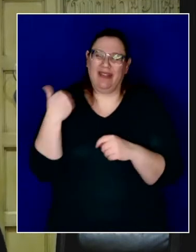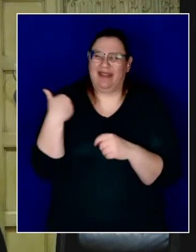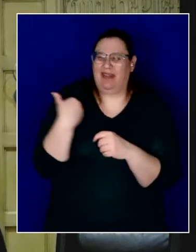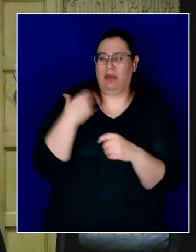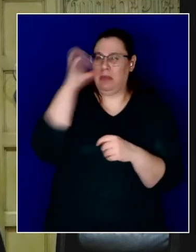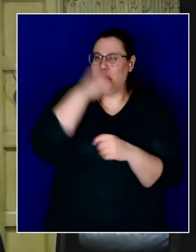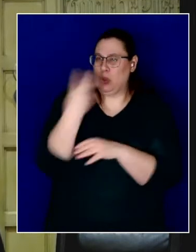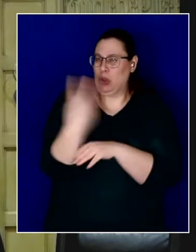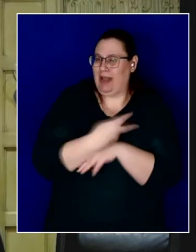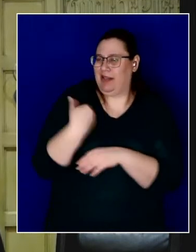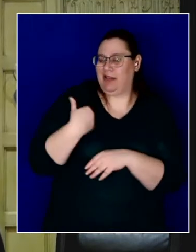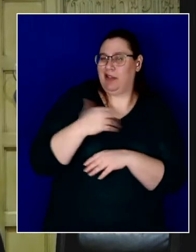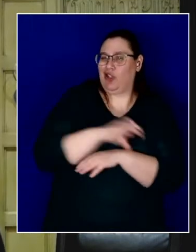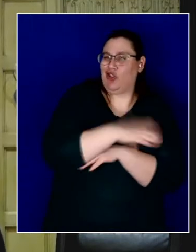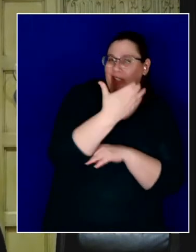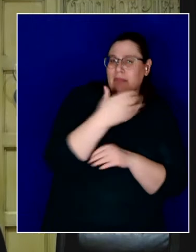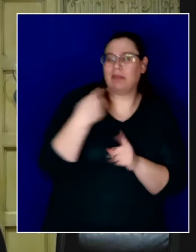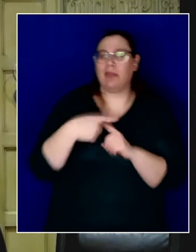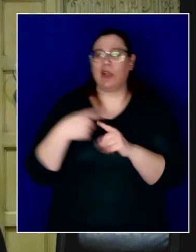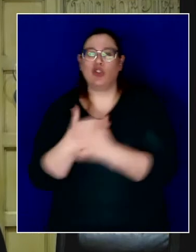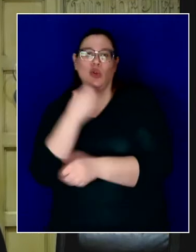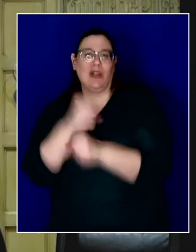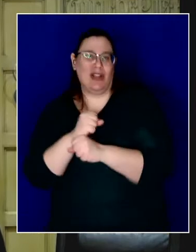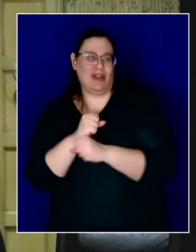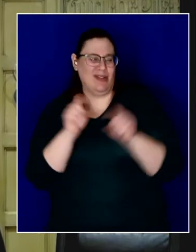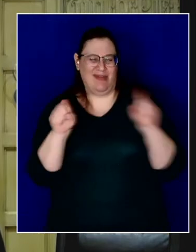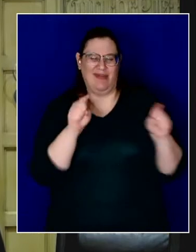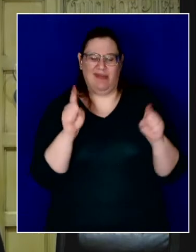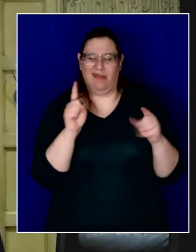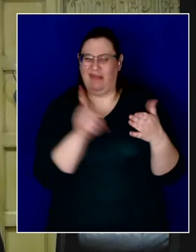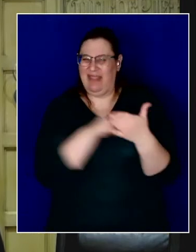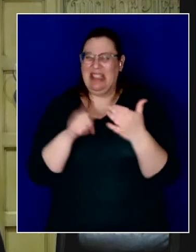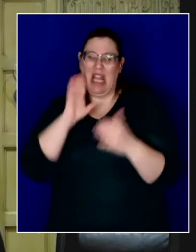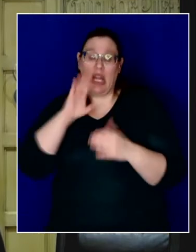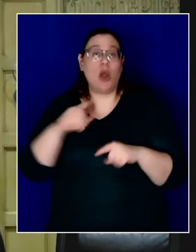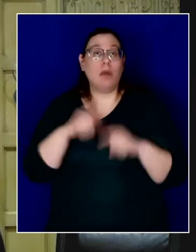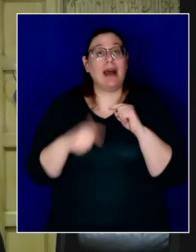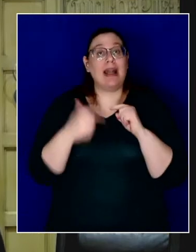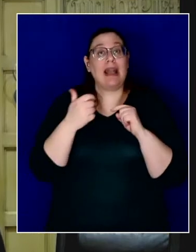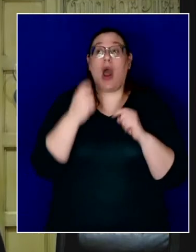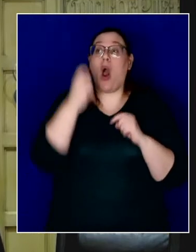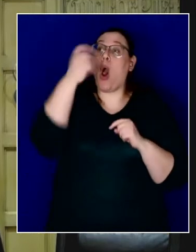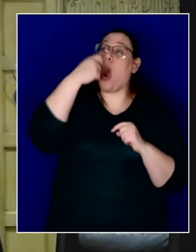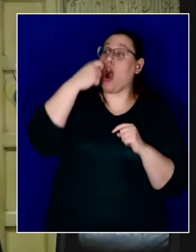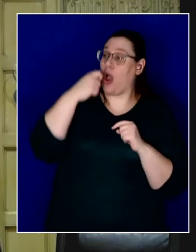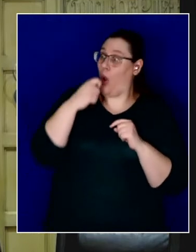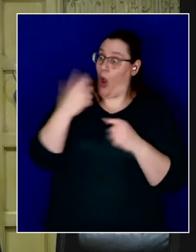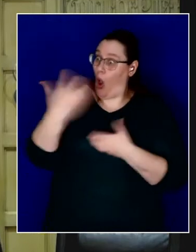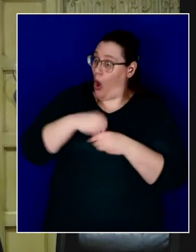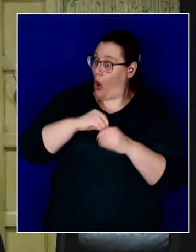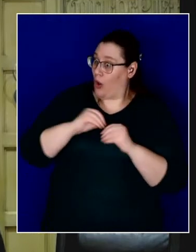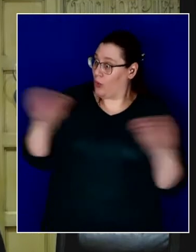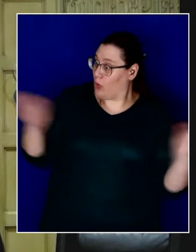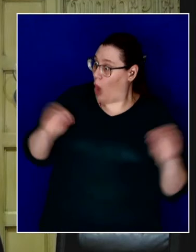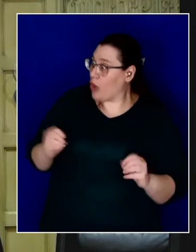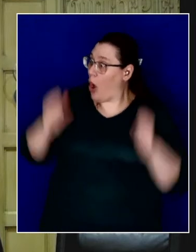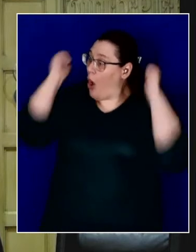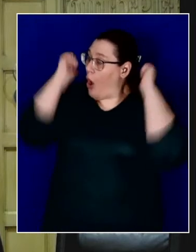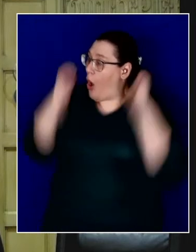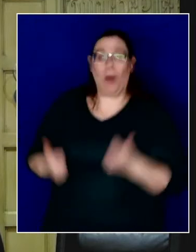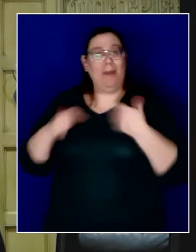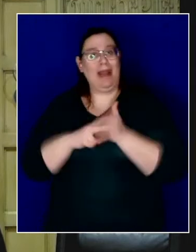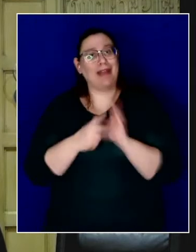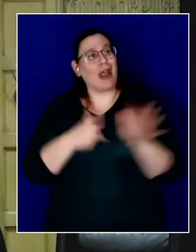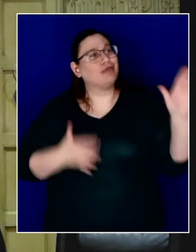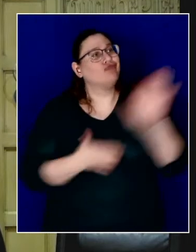Christmas and the holiday around New Year's. But remember, a negative test isn't something you take so you can go out. It is not a